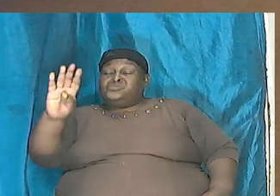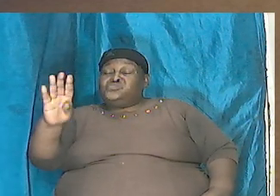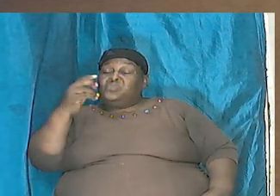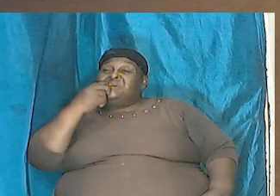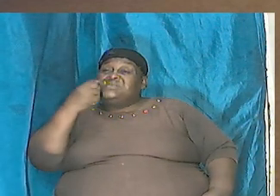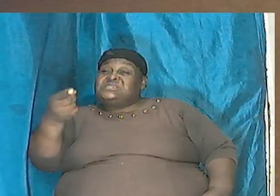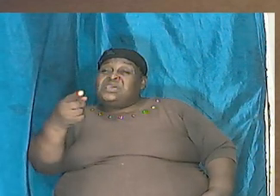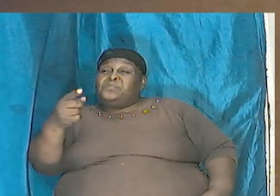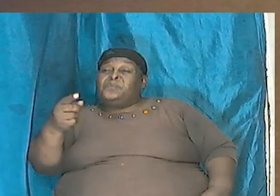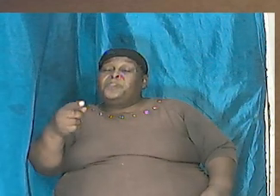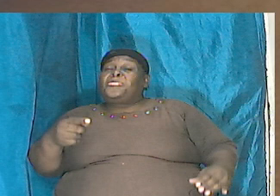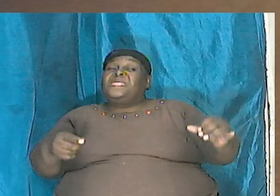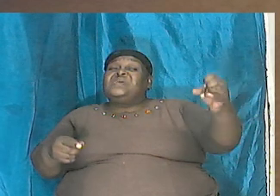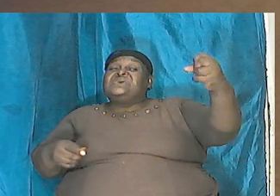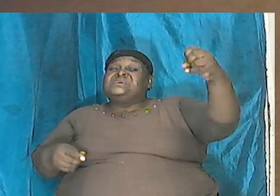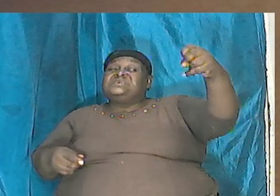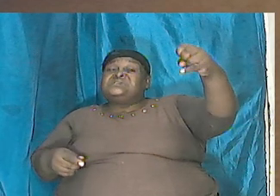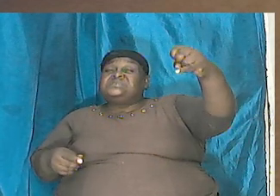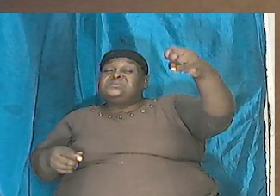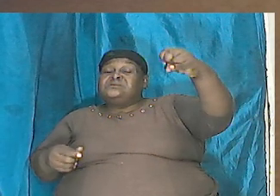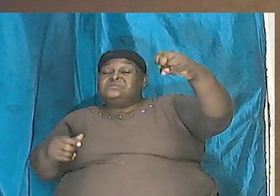tail is like a cedar